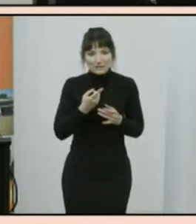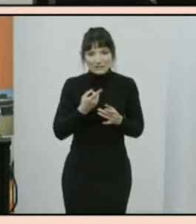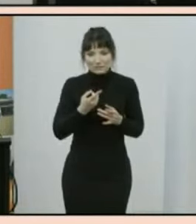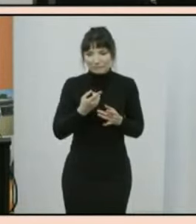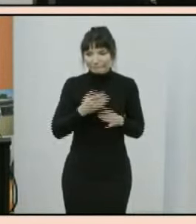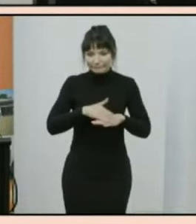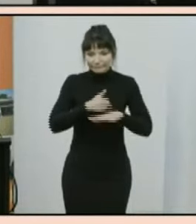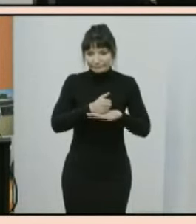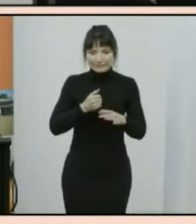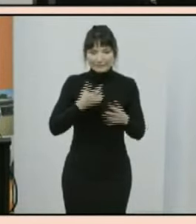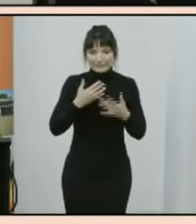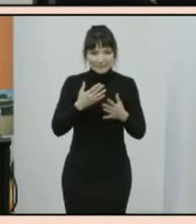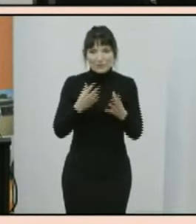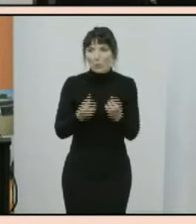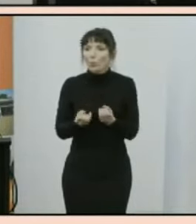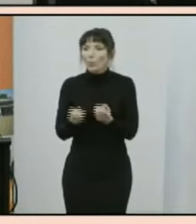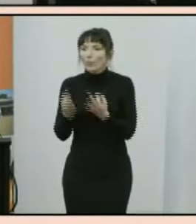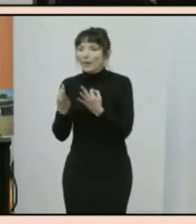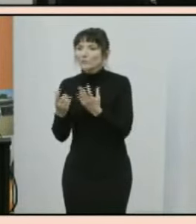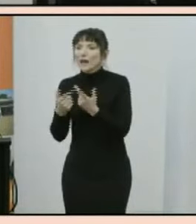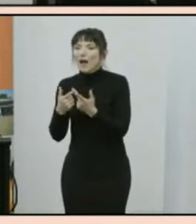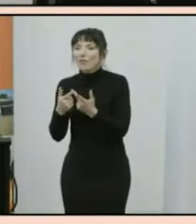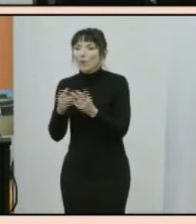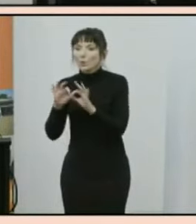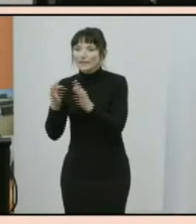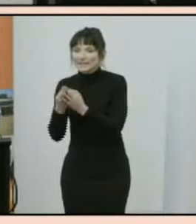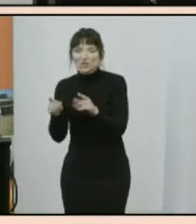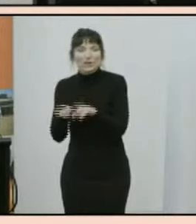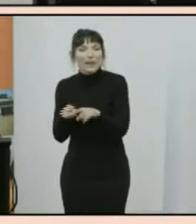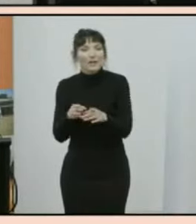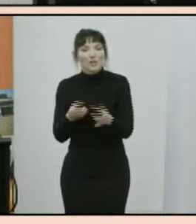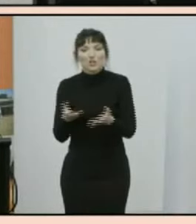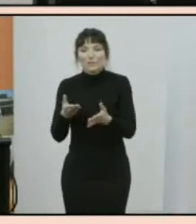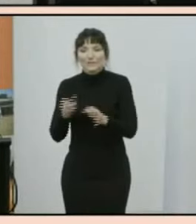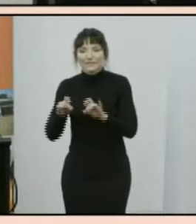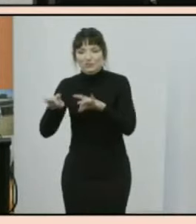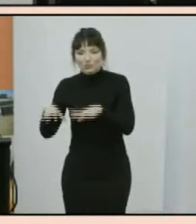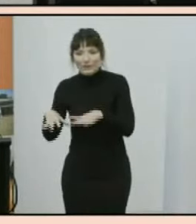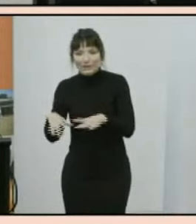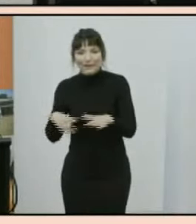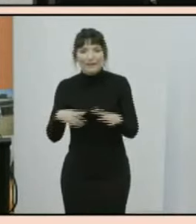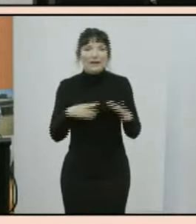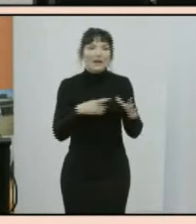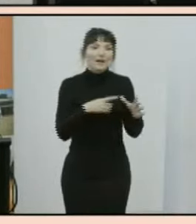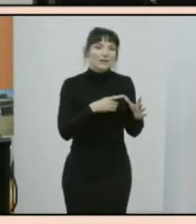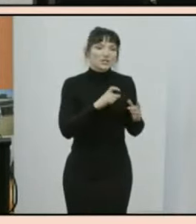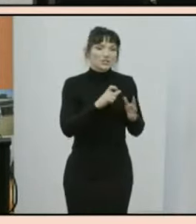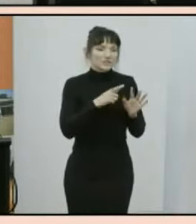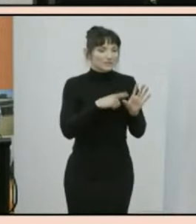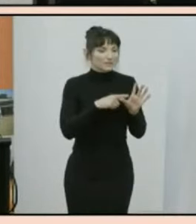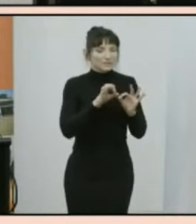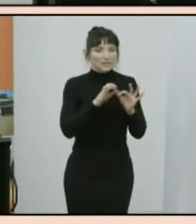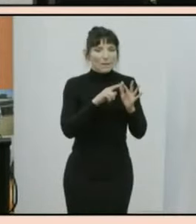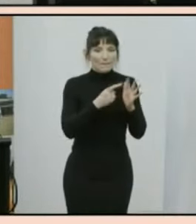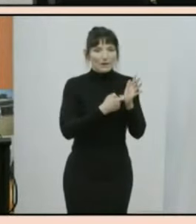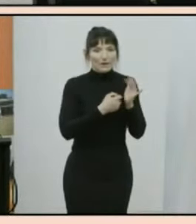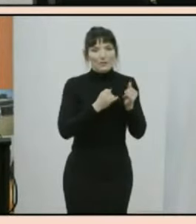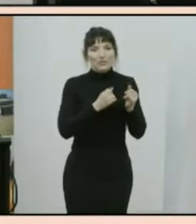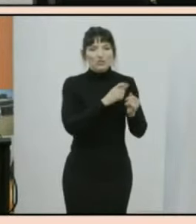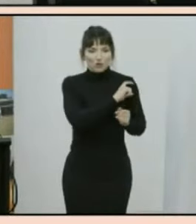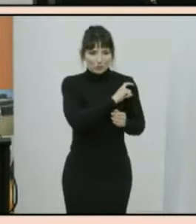organizations both across governments such as services australia the australian cyber security center and the digital transformation agency